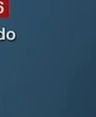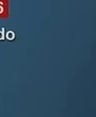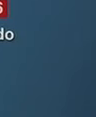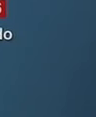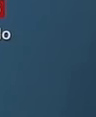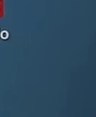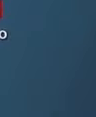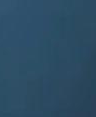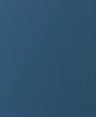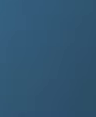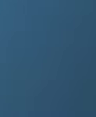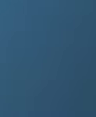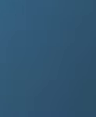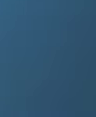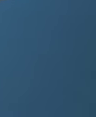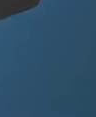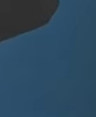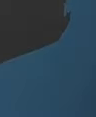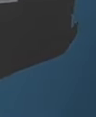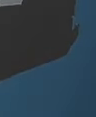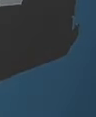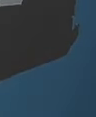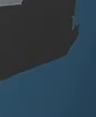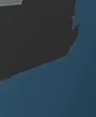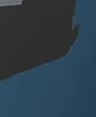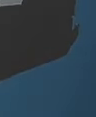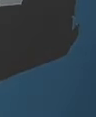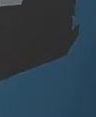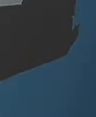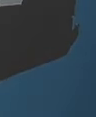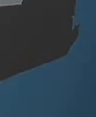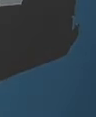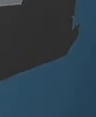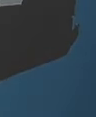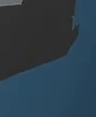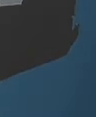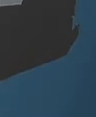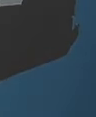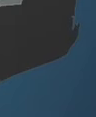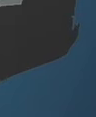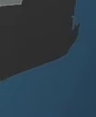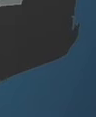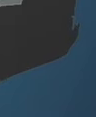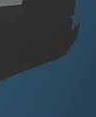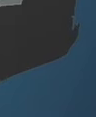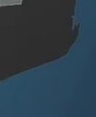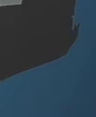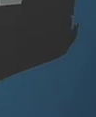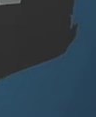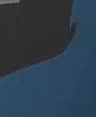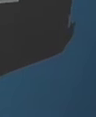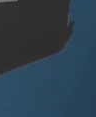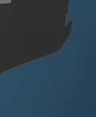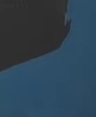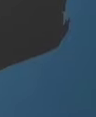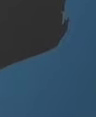as one might expect for the impumalanga high felt it'll be mostly clear and very warm in limpopo a little bit of cloud cover for the low felt